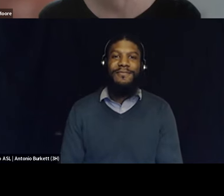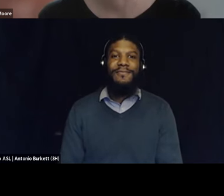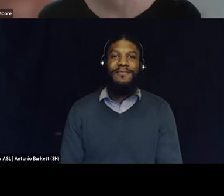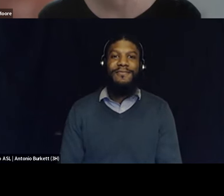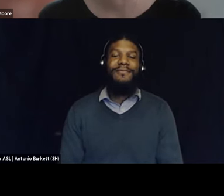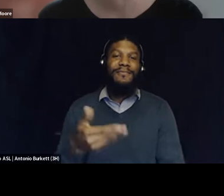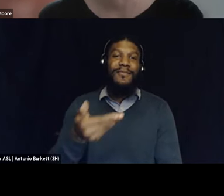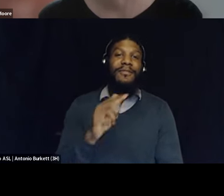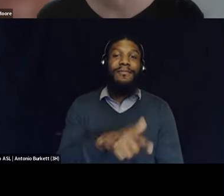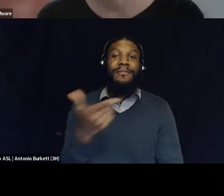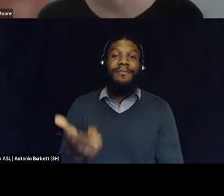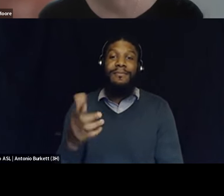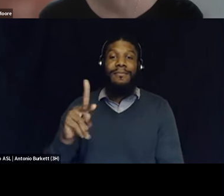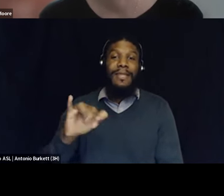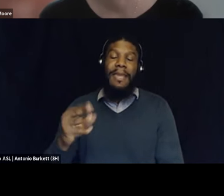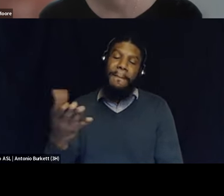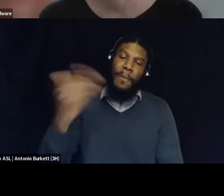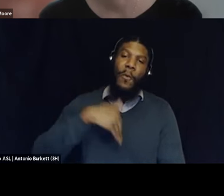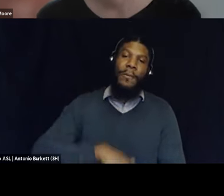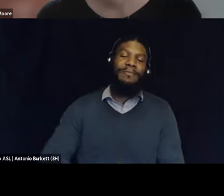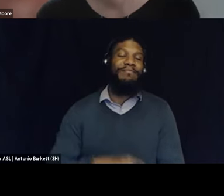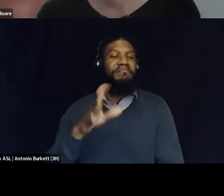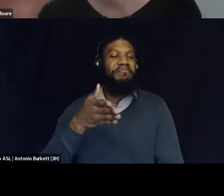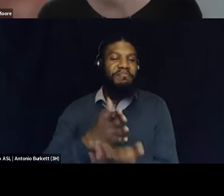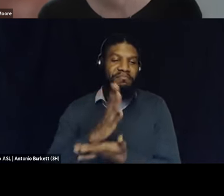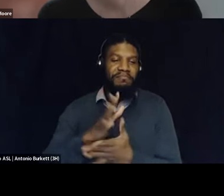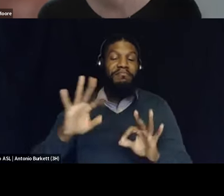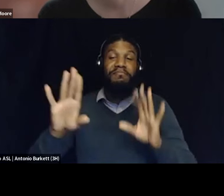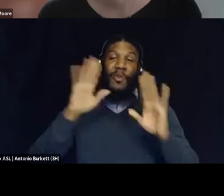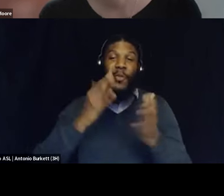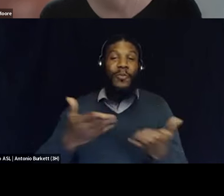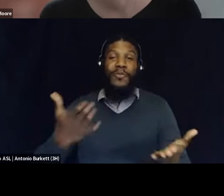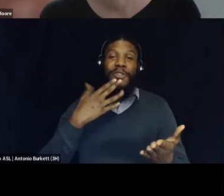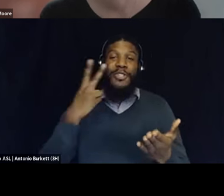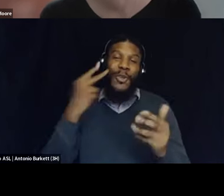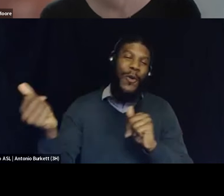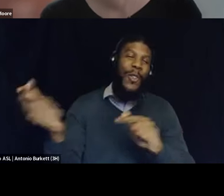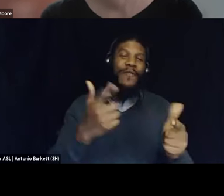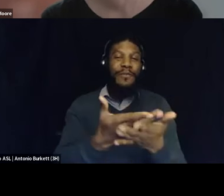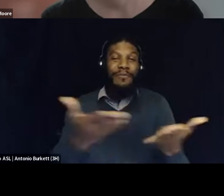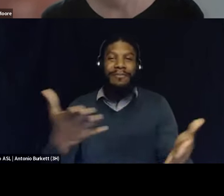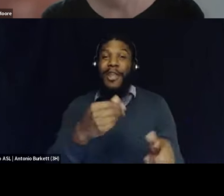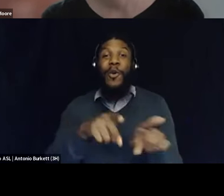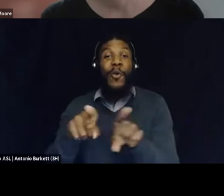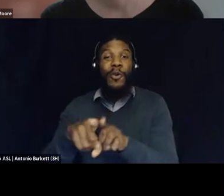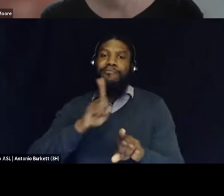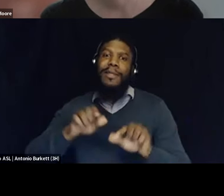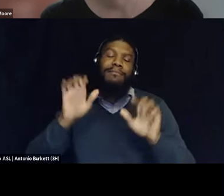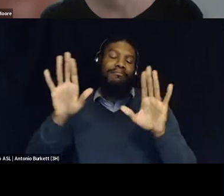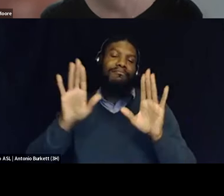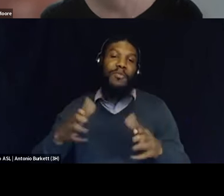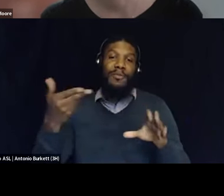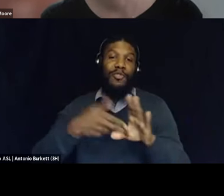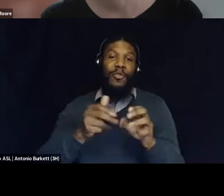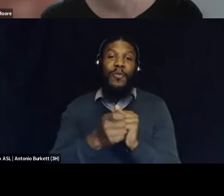Welcome, and then come on in, Kim. All right. Well, hello, everyone. Good to see all of you. And also, wonderful to be here.